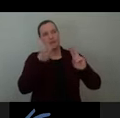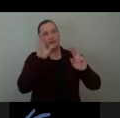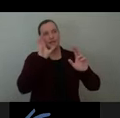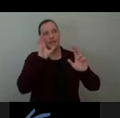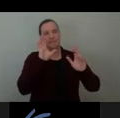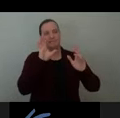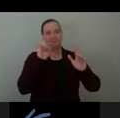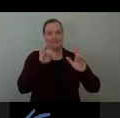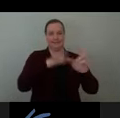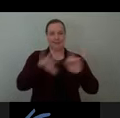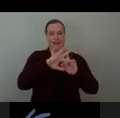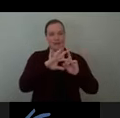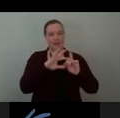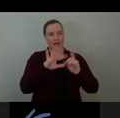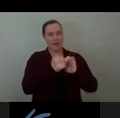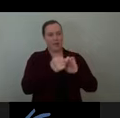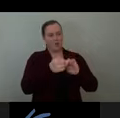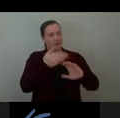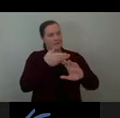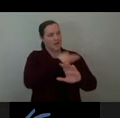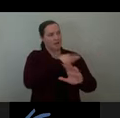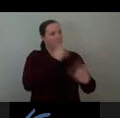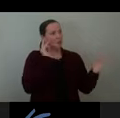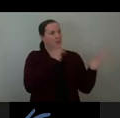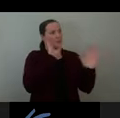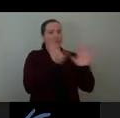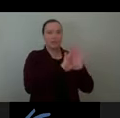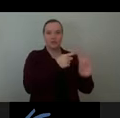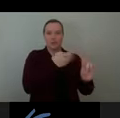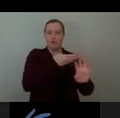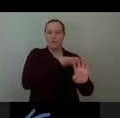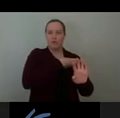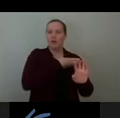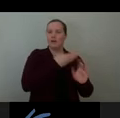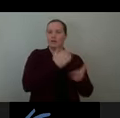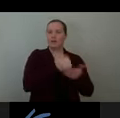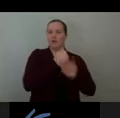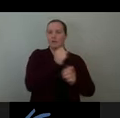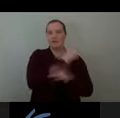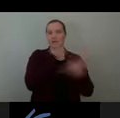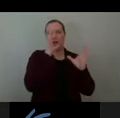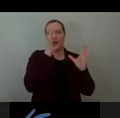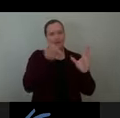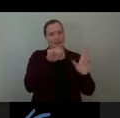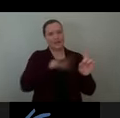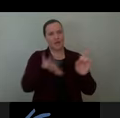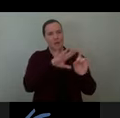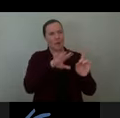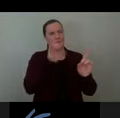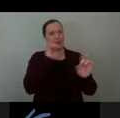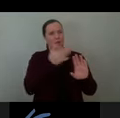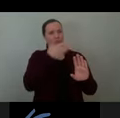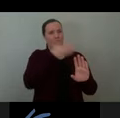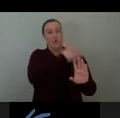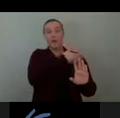and understanding what this site was over time. And we learned that before the Gardiner and before Toronto, there was